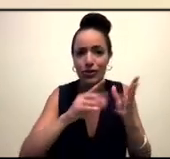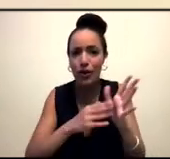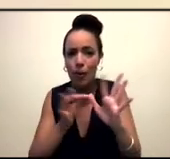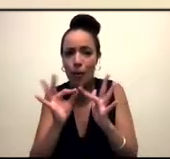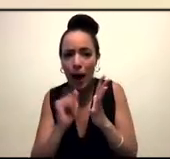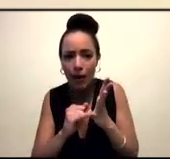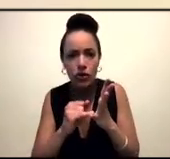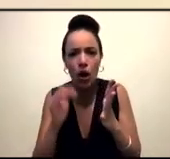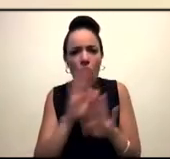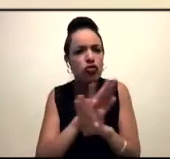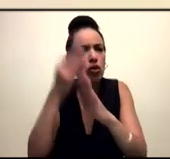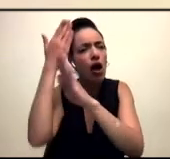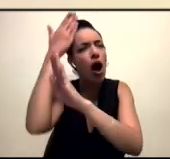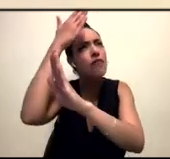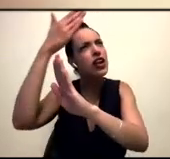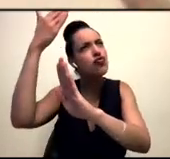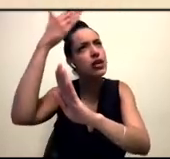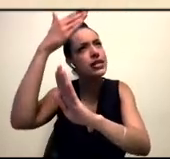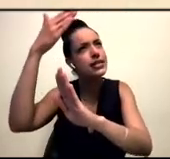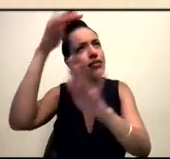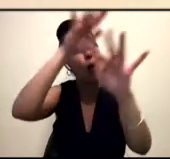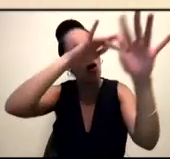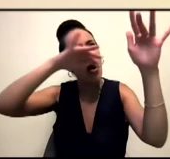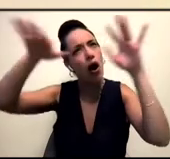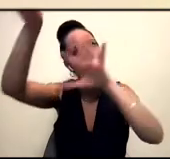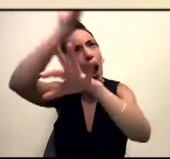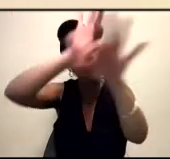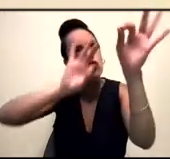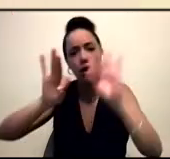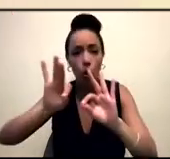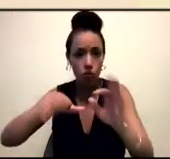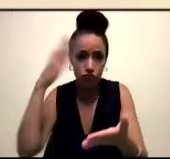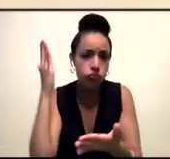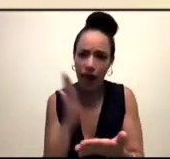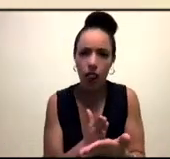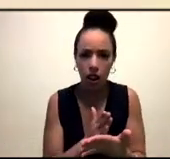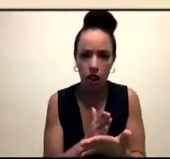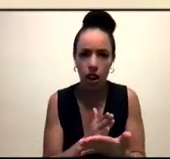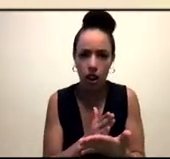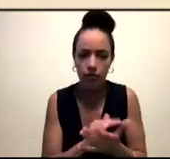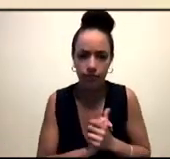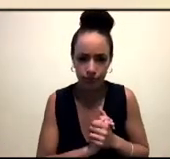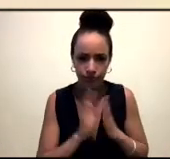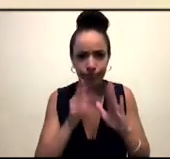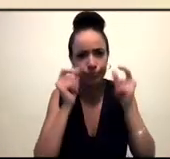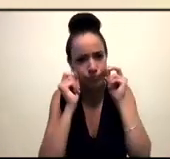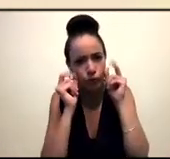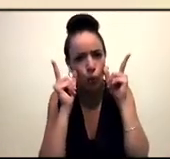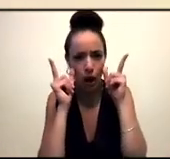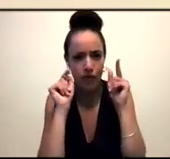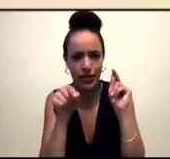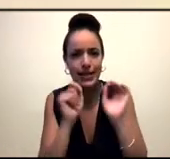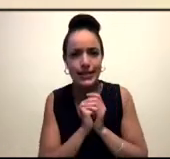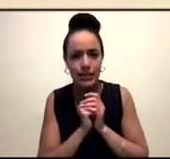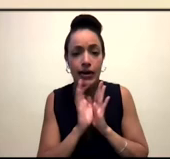literal, it's very present for us. And I think that we just we have to be aware of that in order to try to build anything, if we want